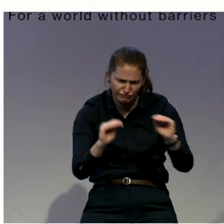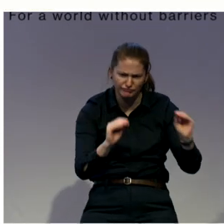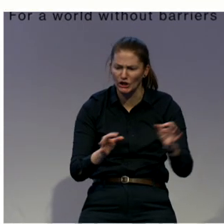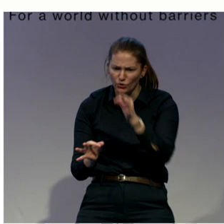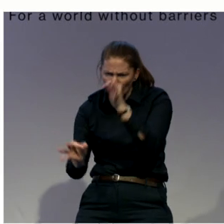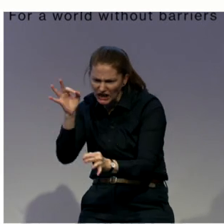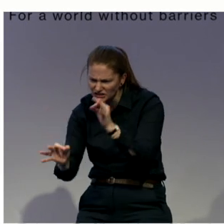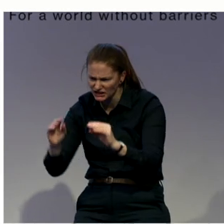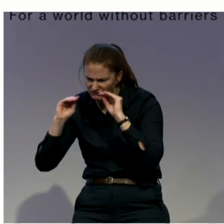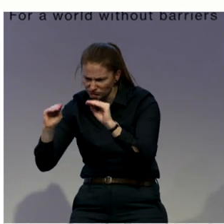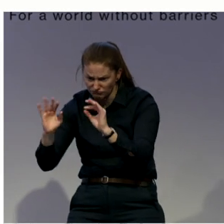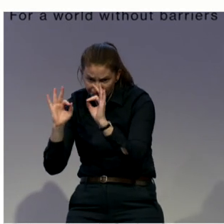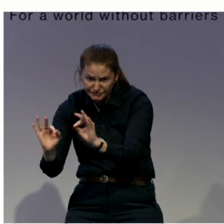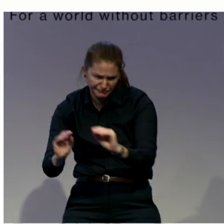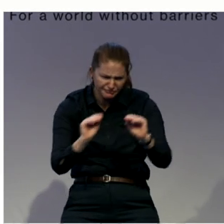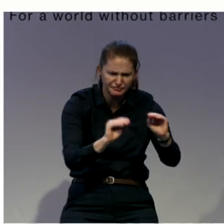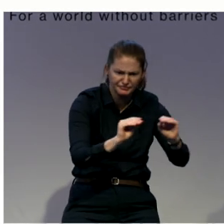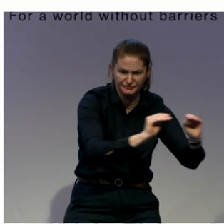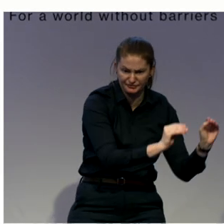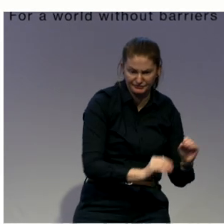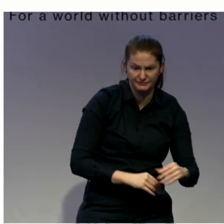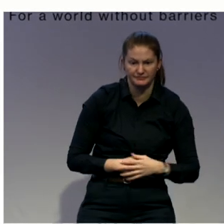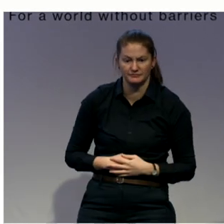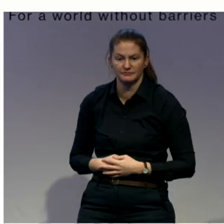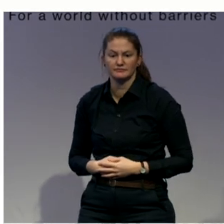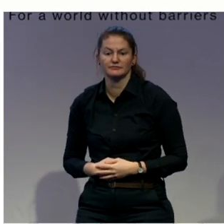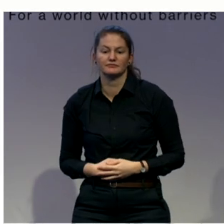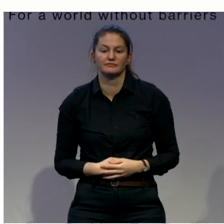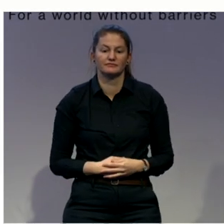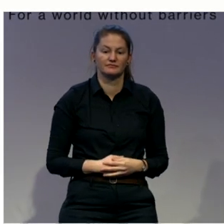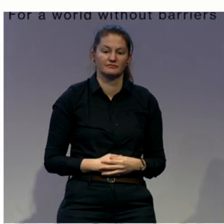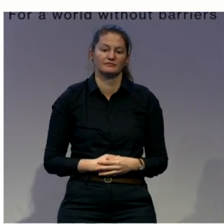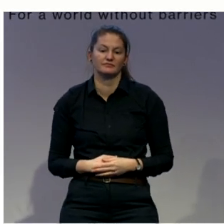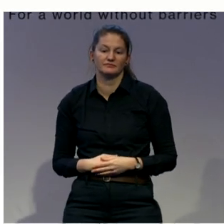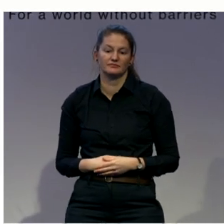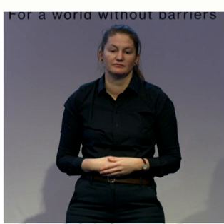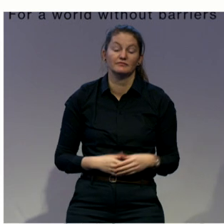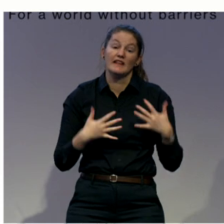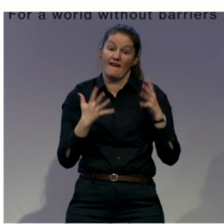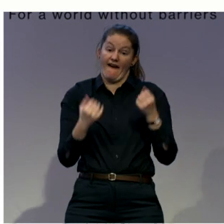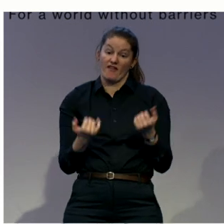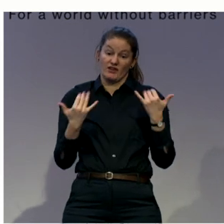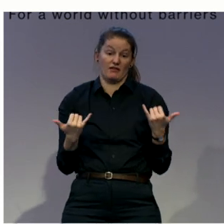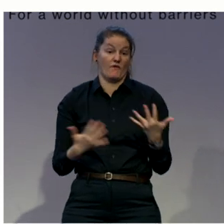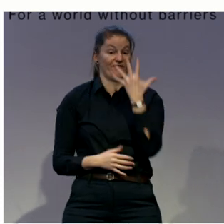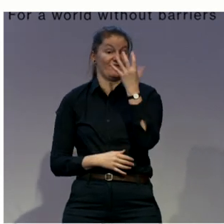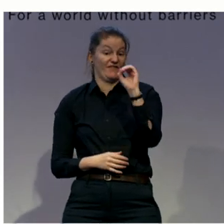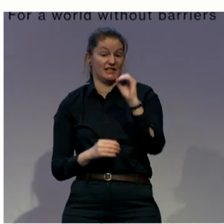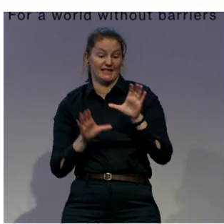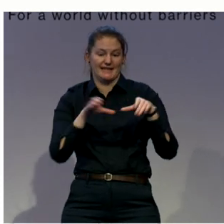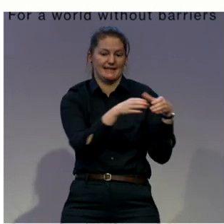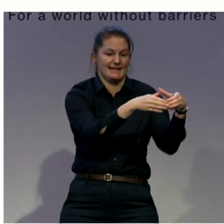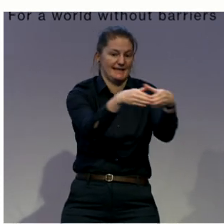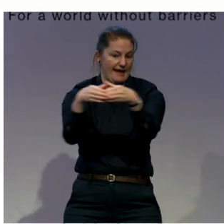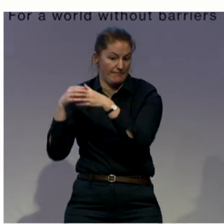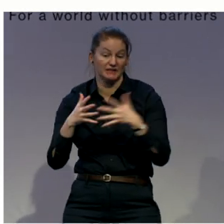To date, we've created 15 disability response teams in 12 states across the United States, and there is a map behind